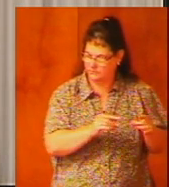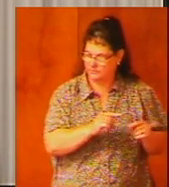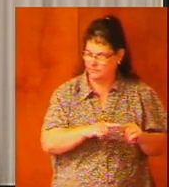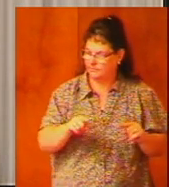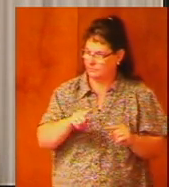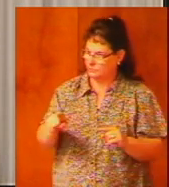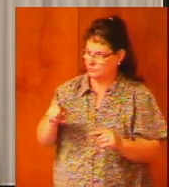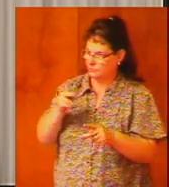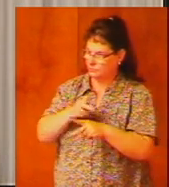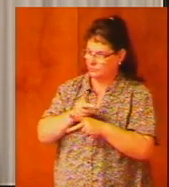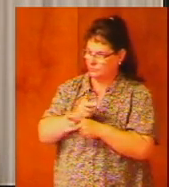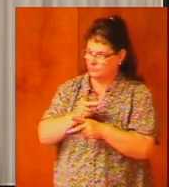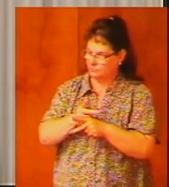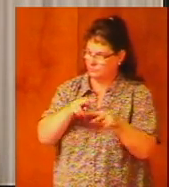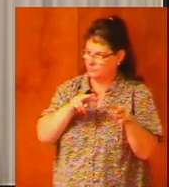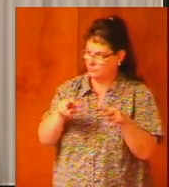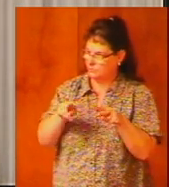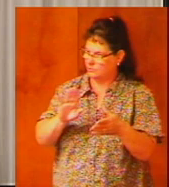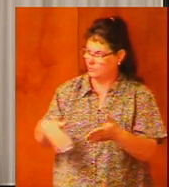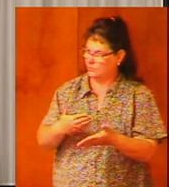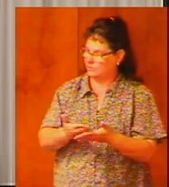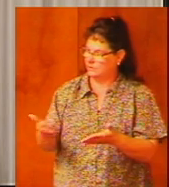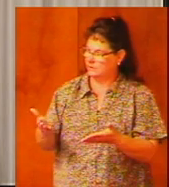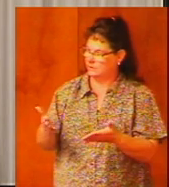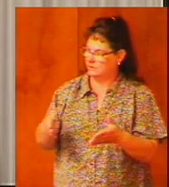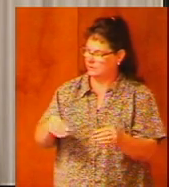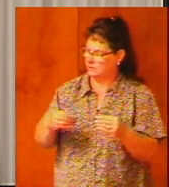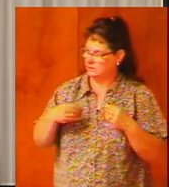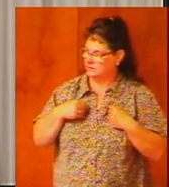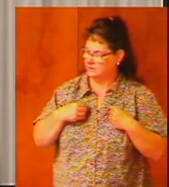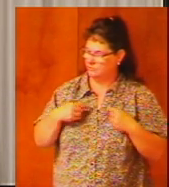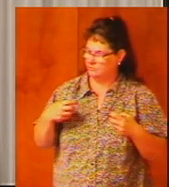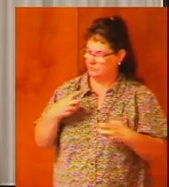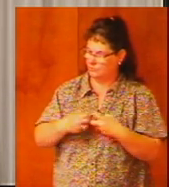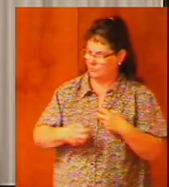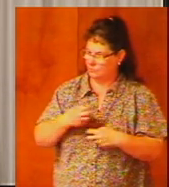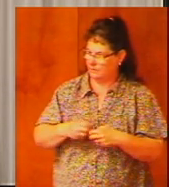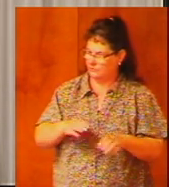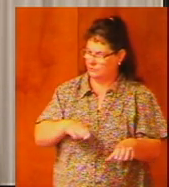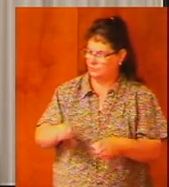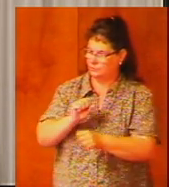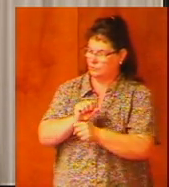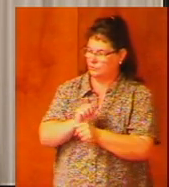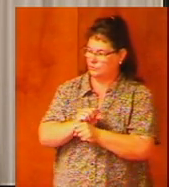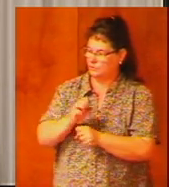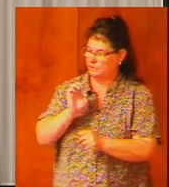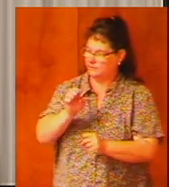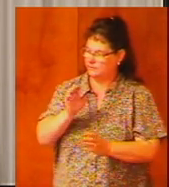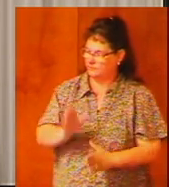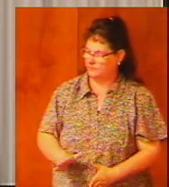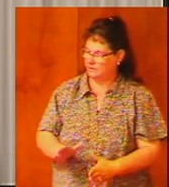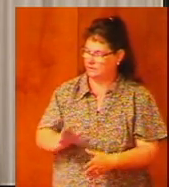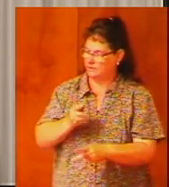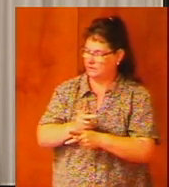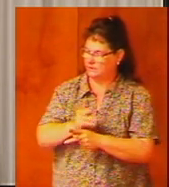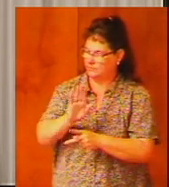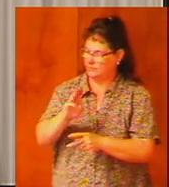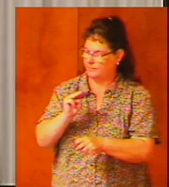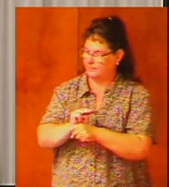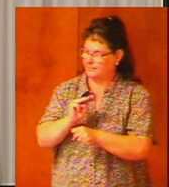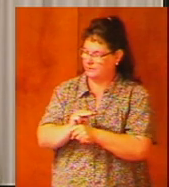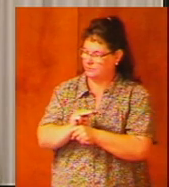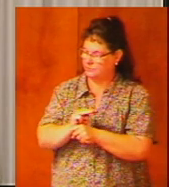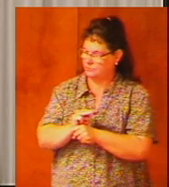watchful in all things endure afflictions do the work of an evangelist fulfill your ministry